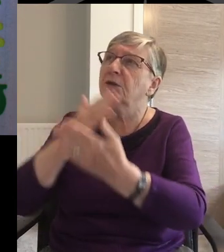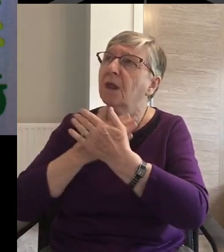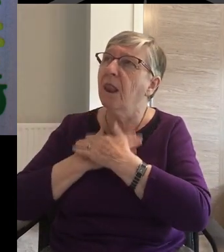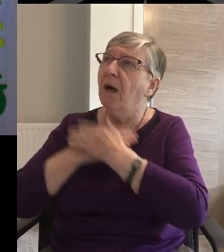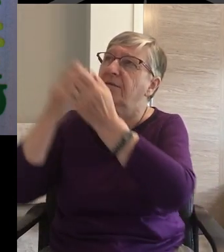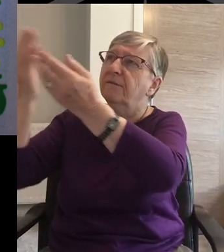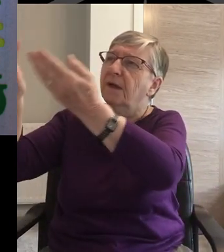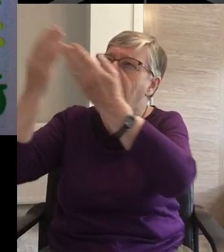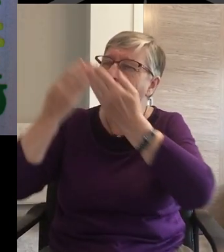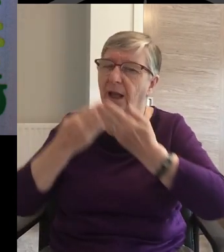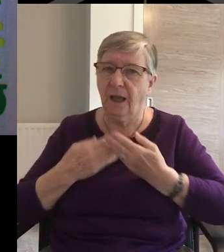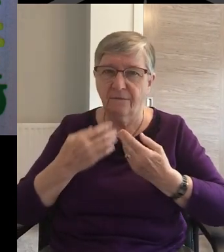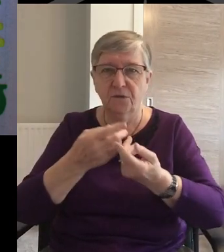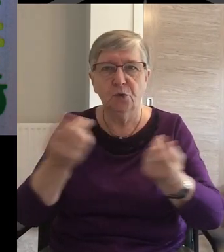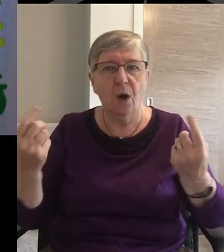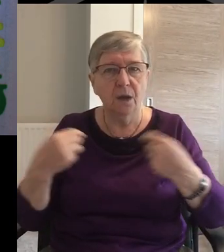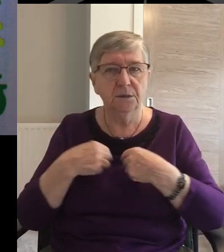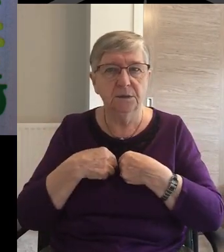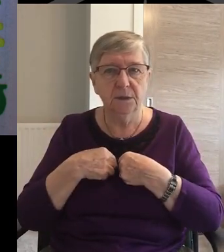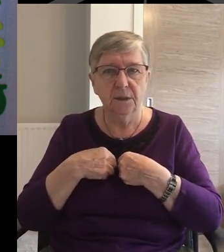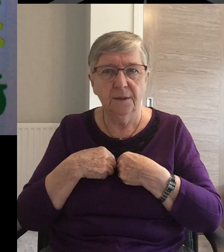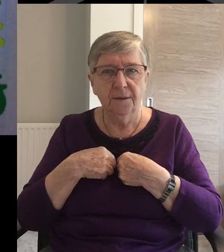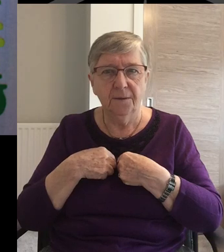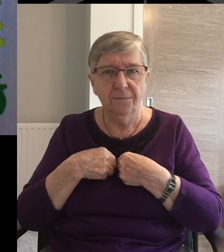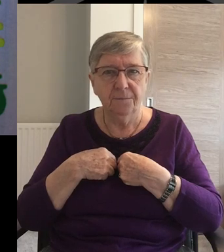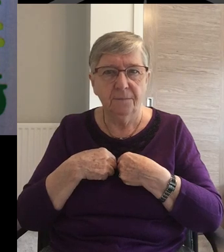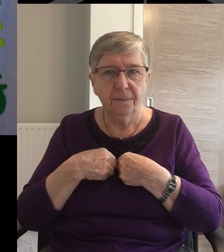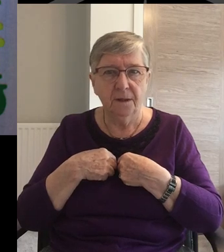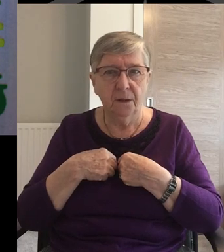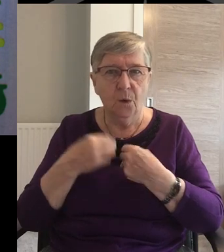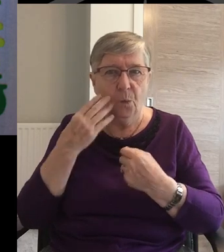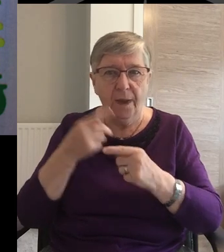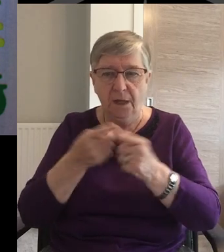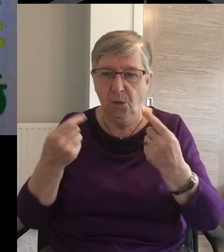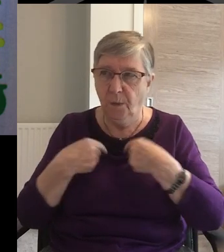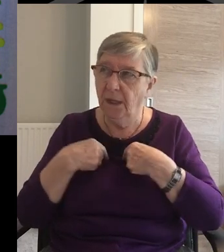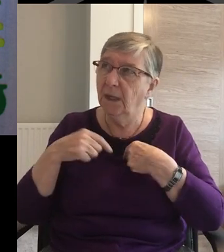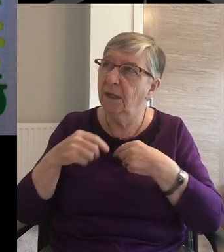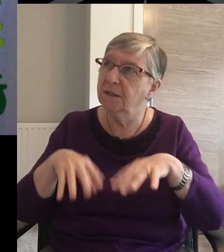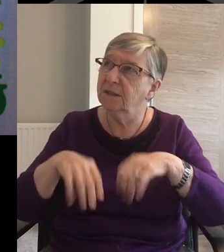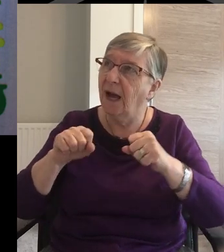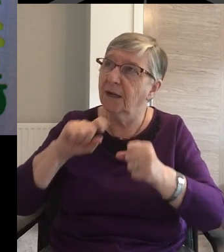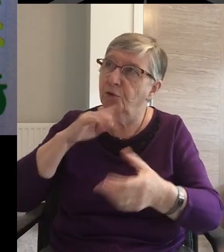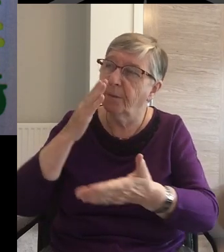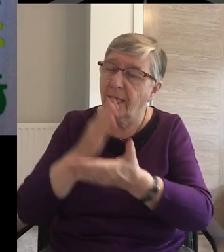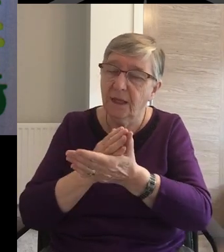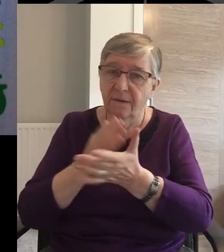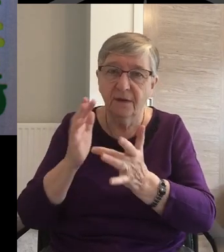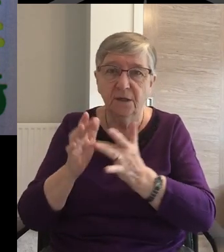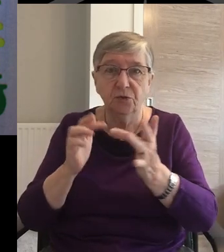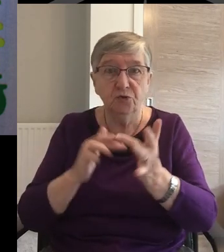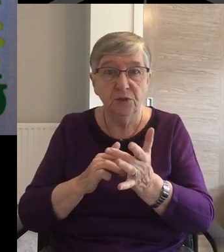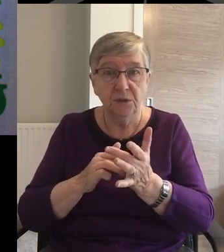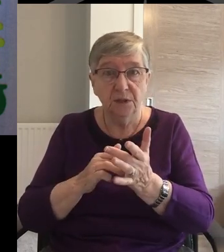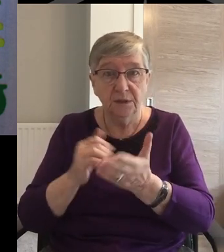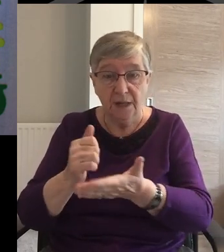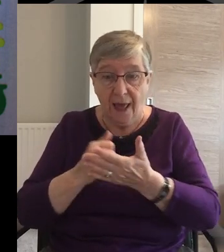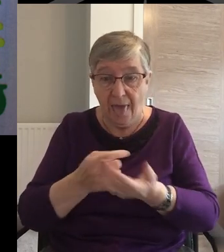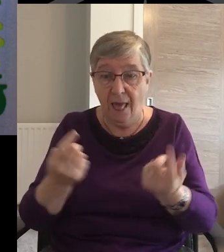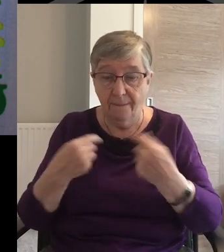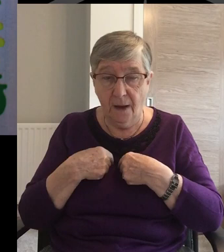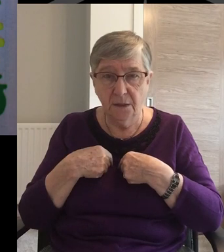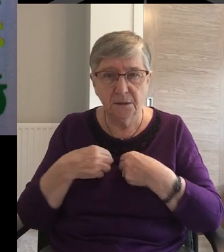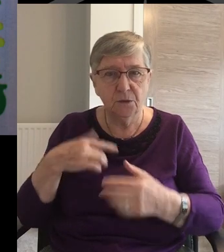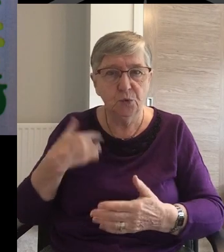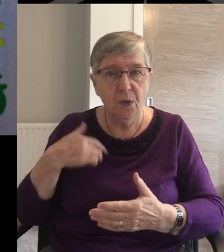Which God showers on people In bringing them to faith in the first place And enabling them to live and grow as